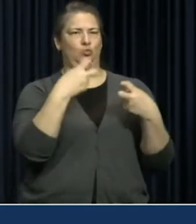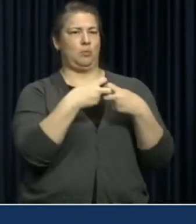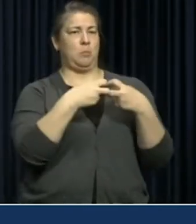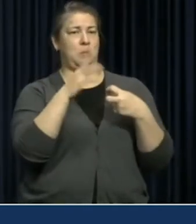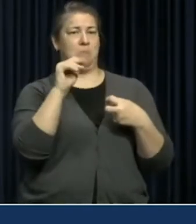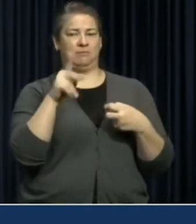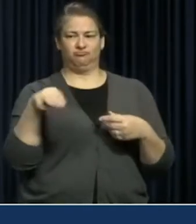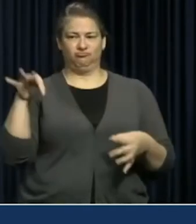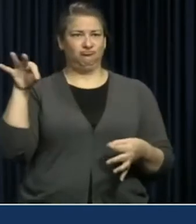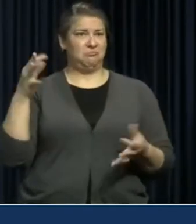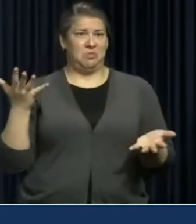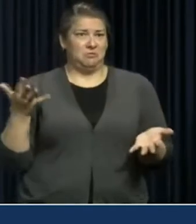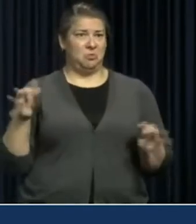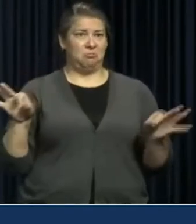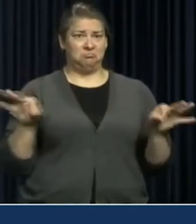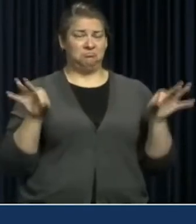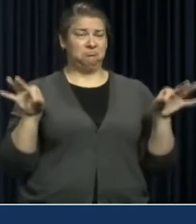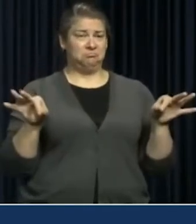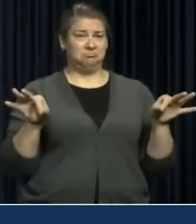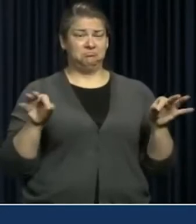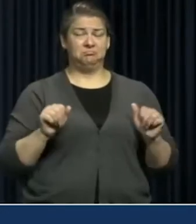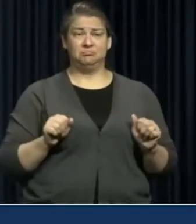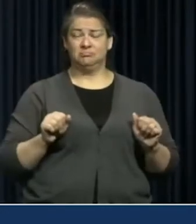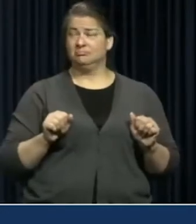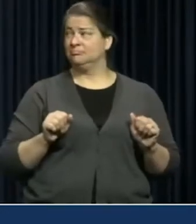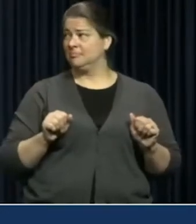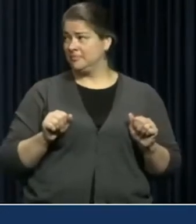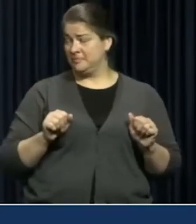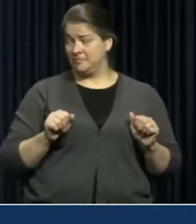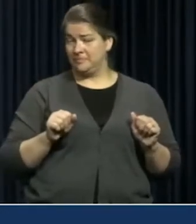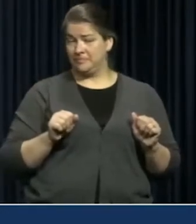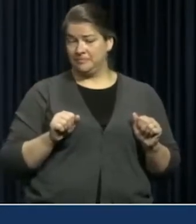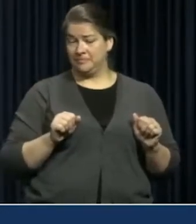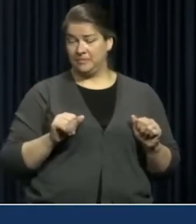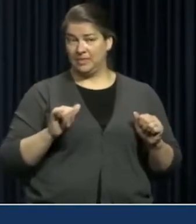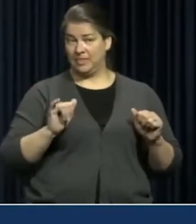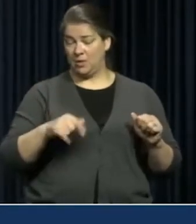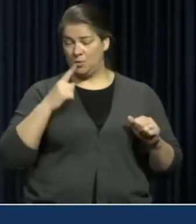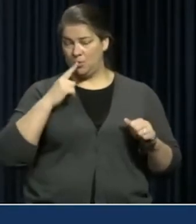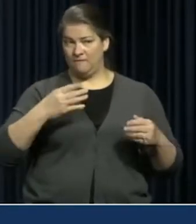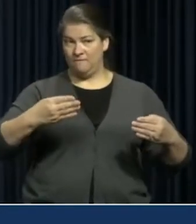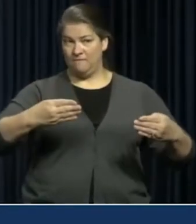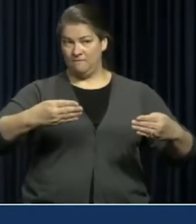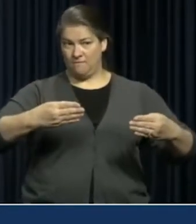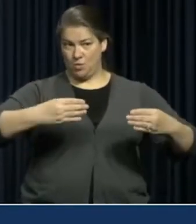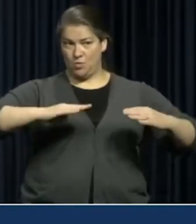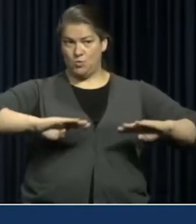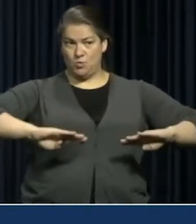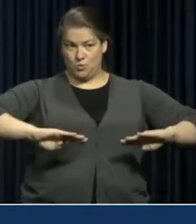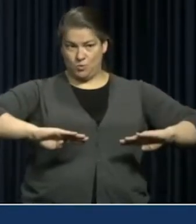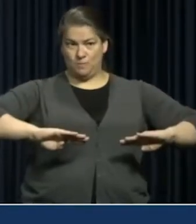that's it. So we'll get started. You make the first fold and you're going to fold the scarf over to the center.